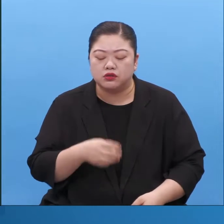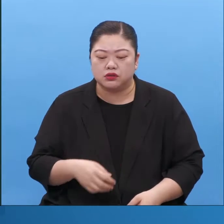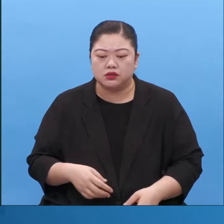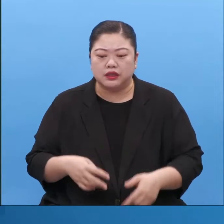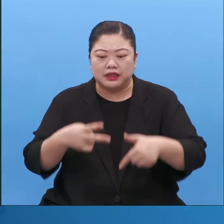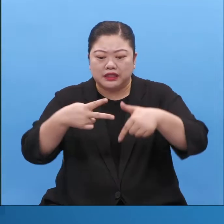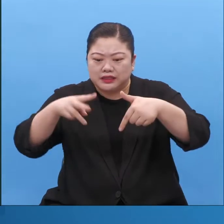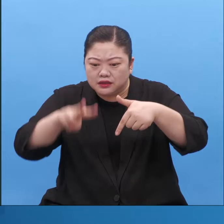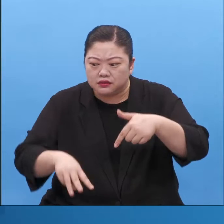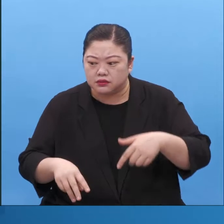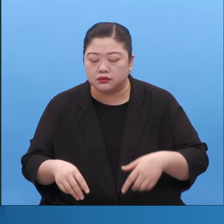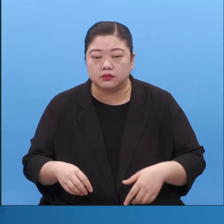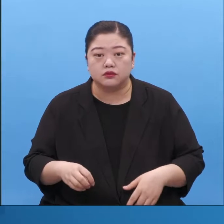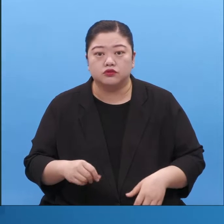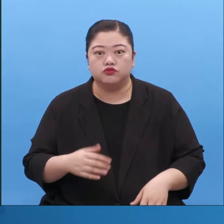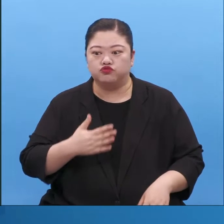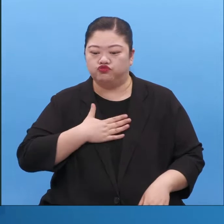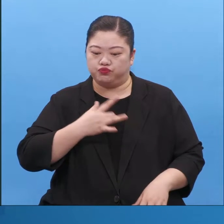but they don't understand